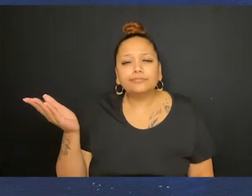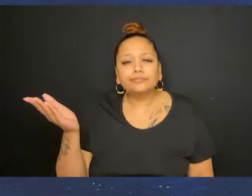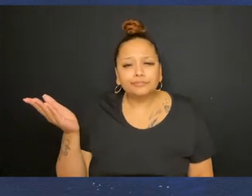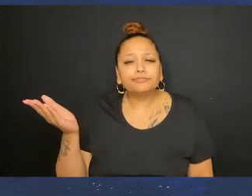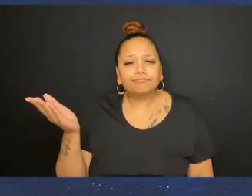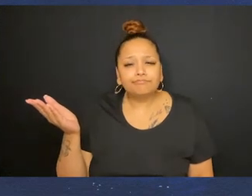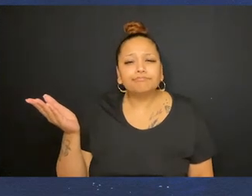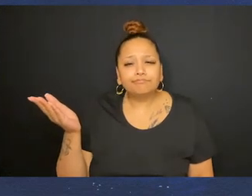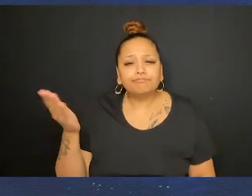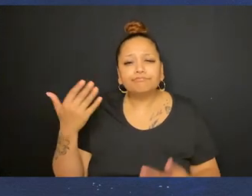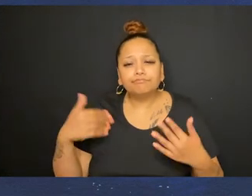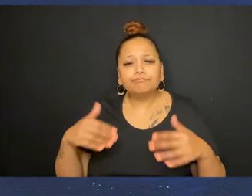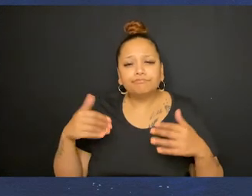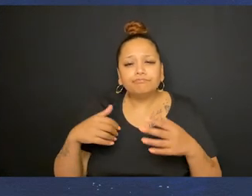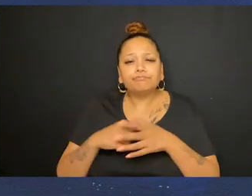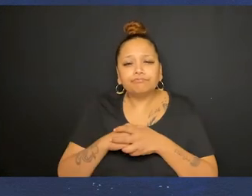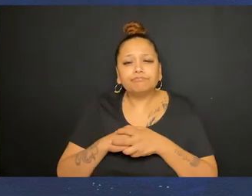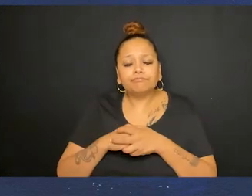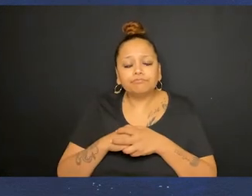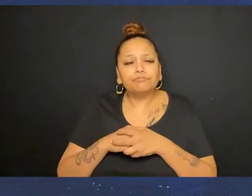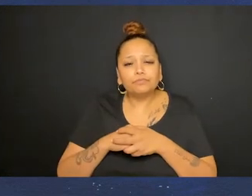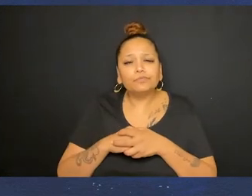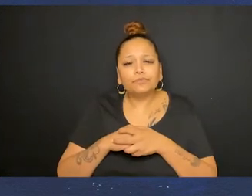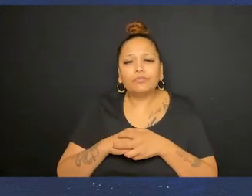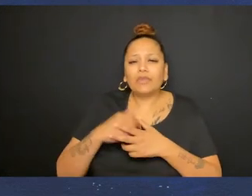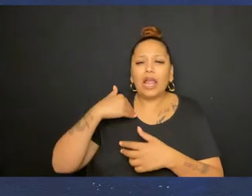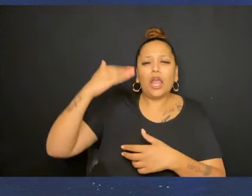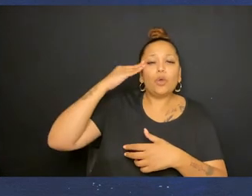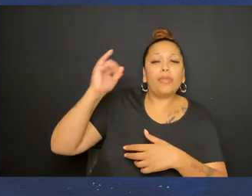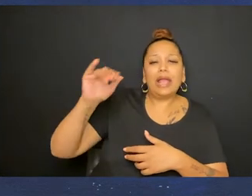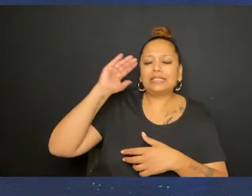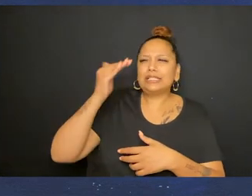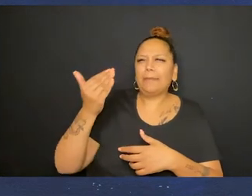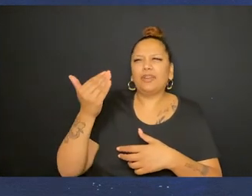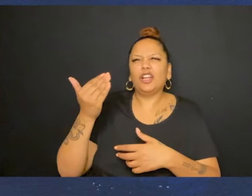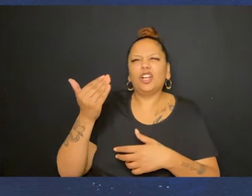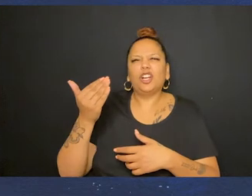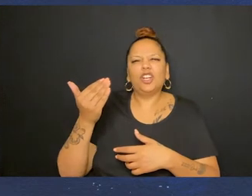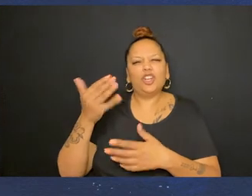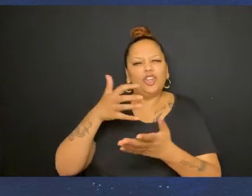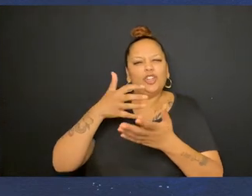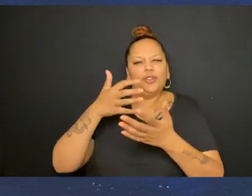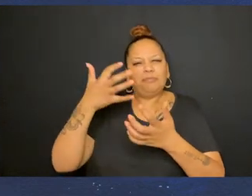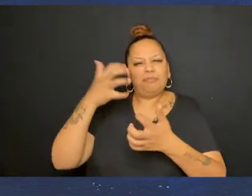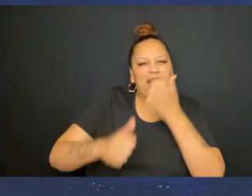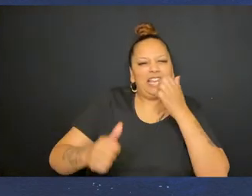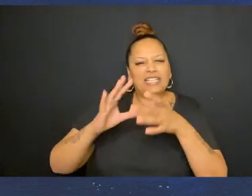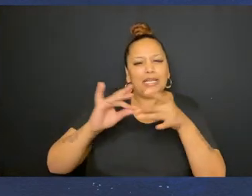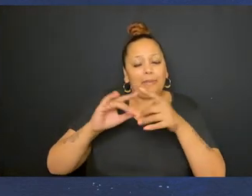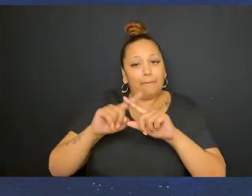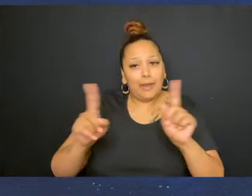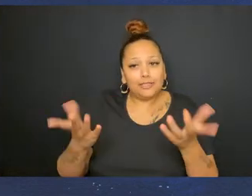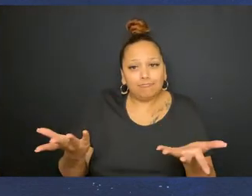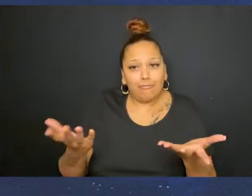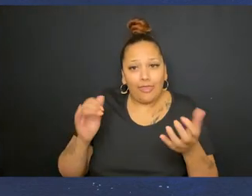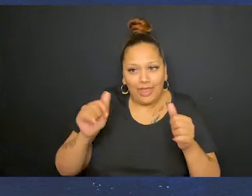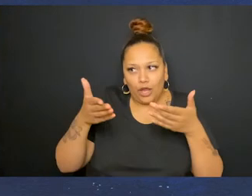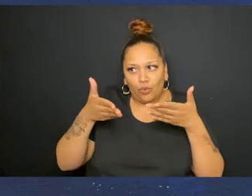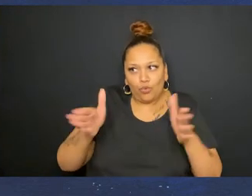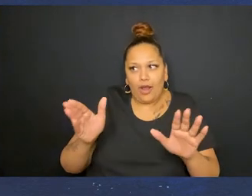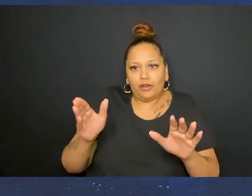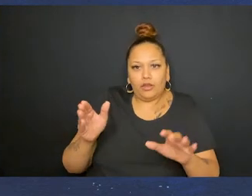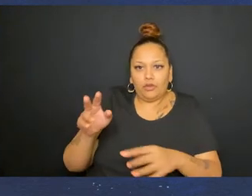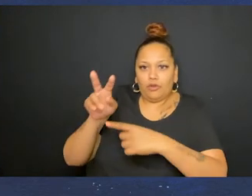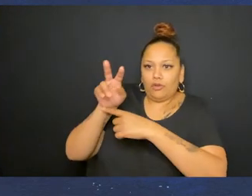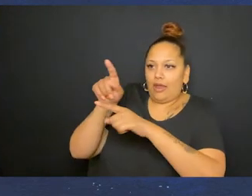don't care about disabled people. And I know that maybe seems like a harsh statement, but given the